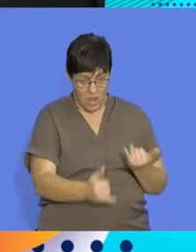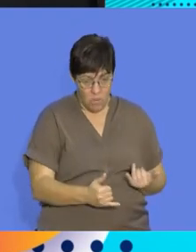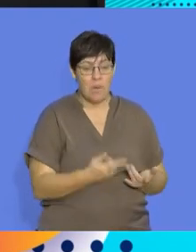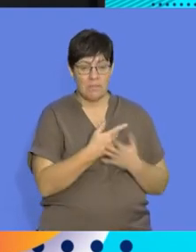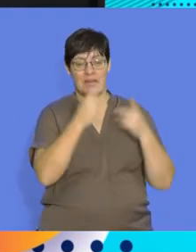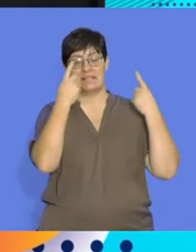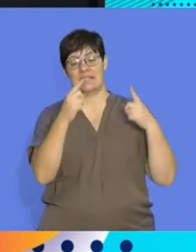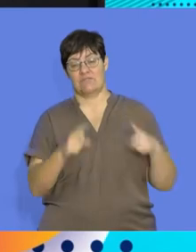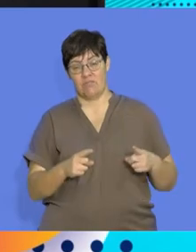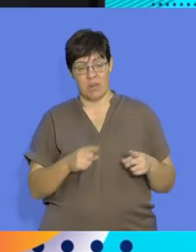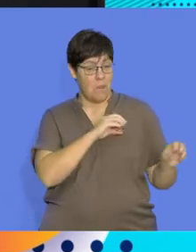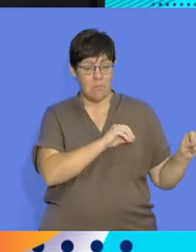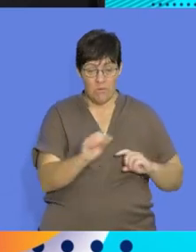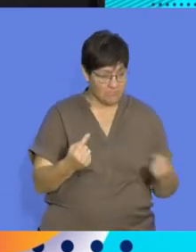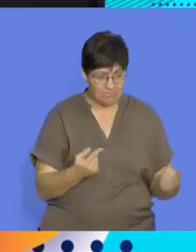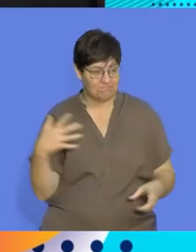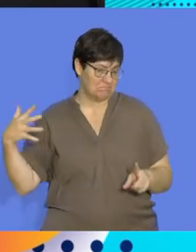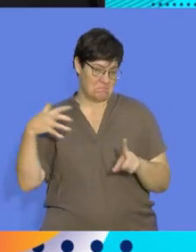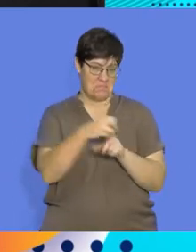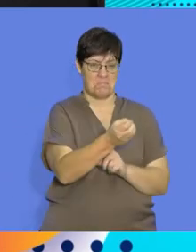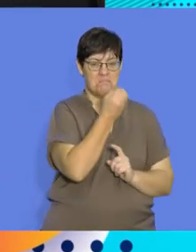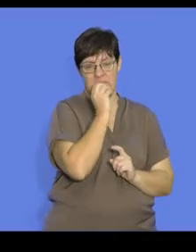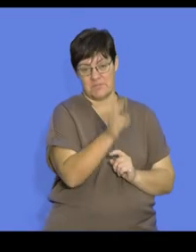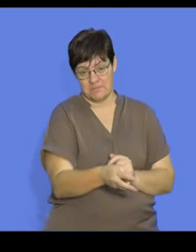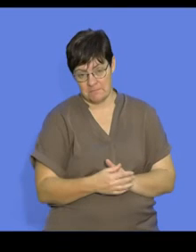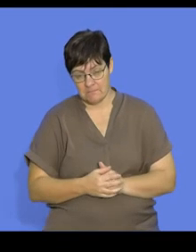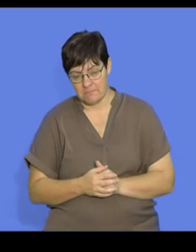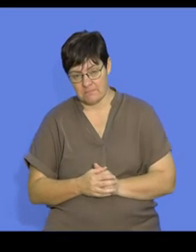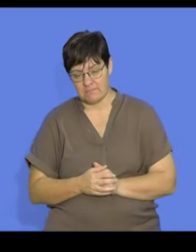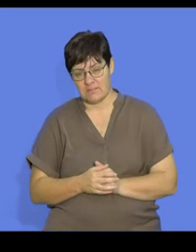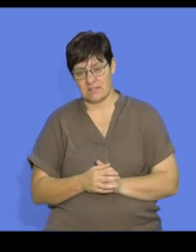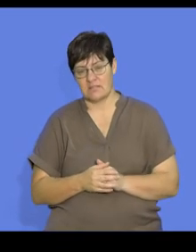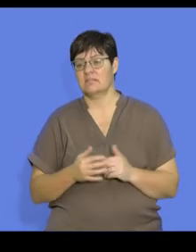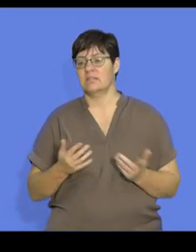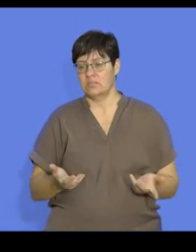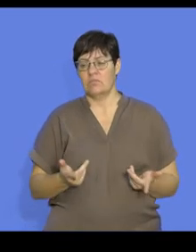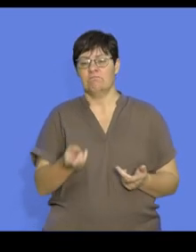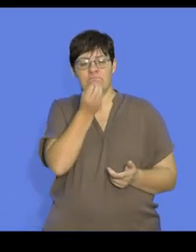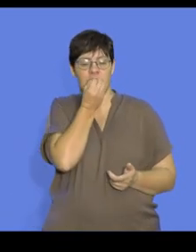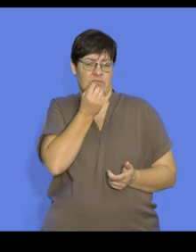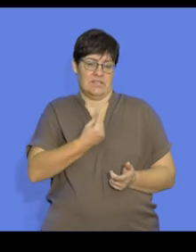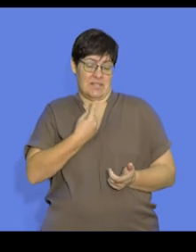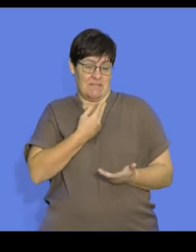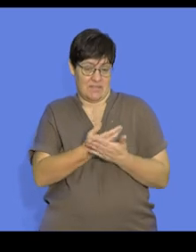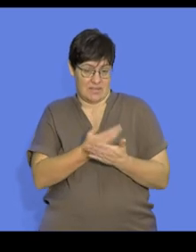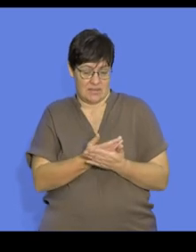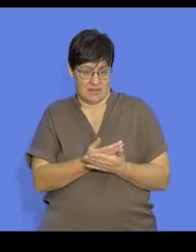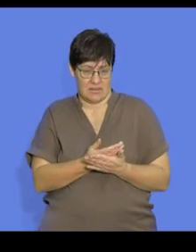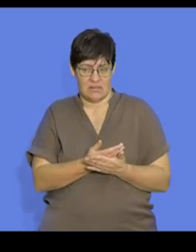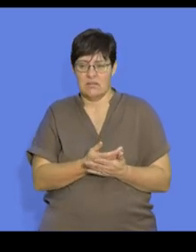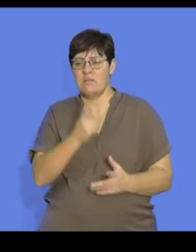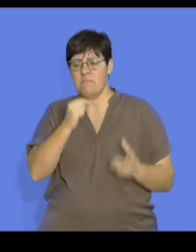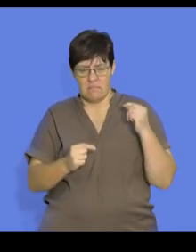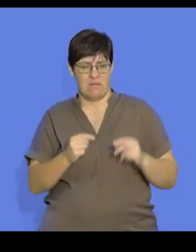is a successful strategy in terms of survival. We also find that the young can feed themselves and drink